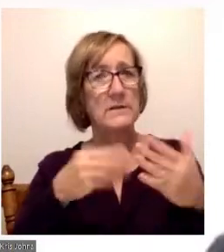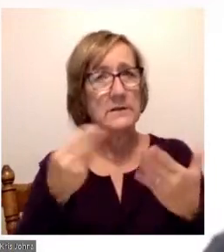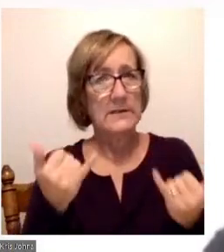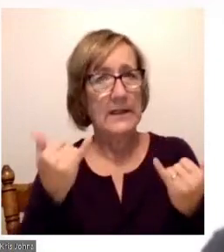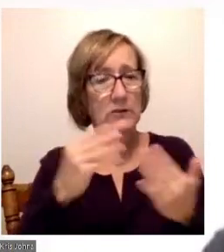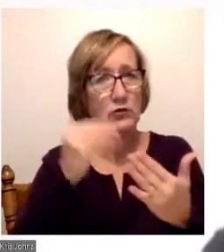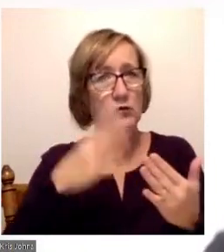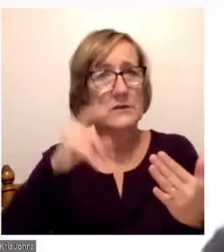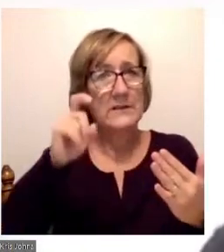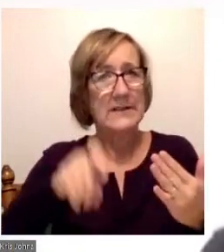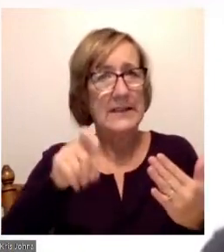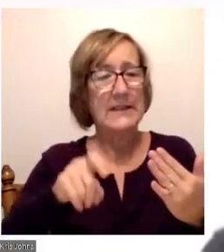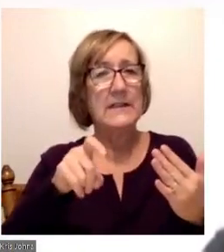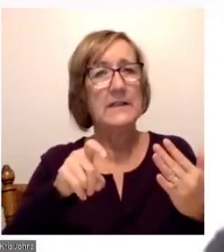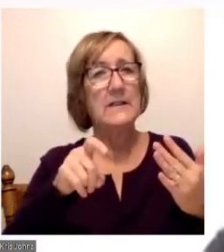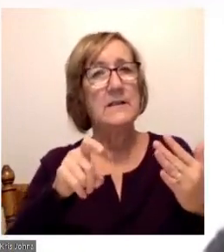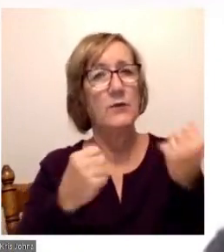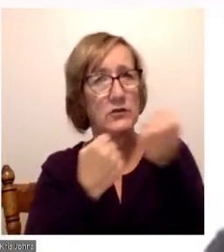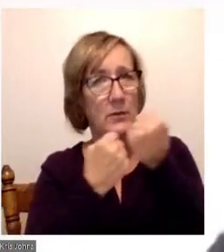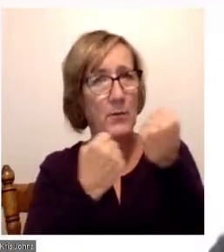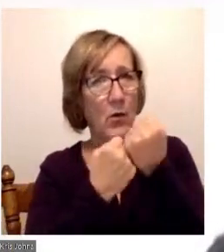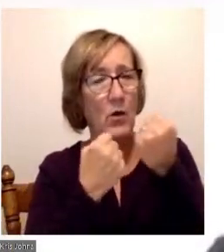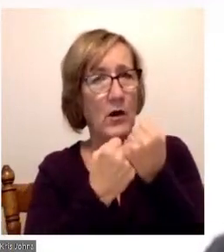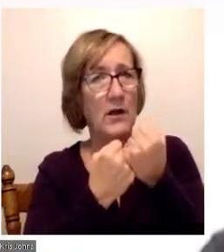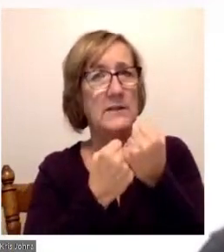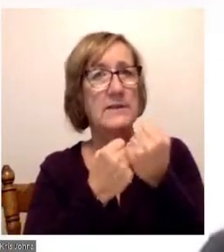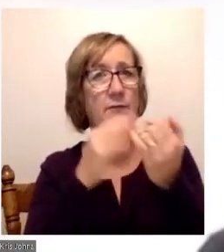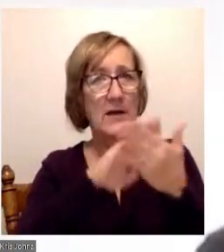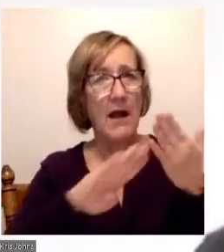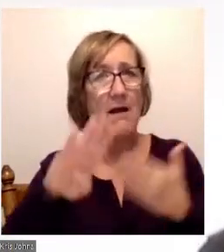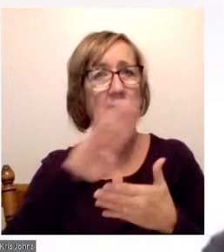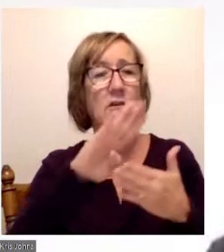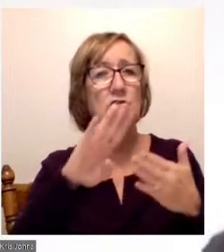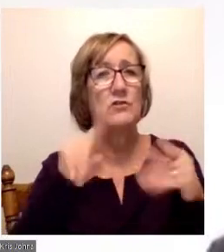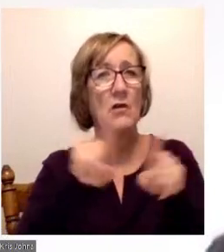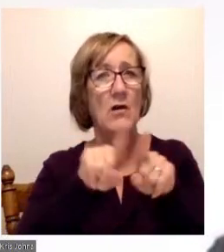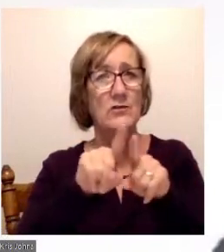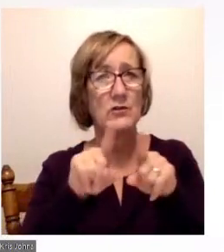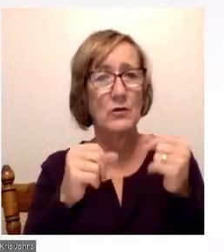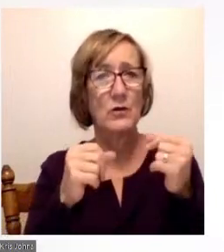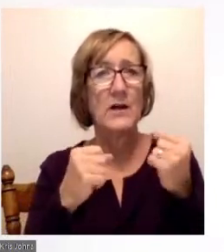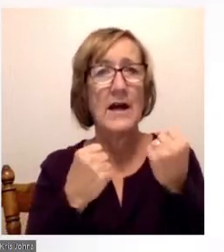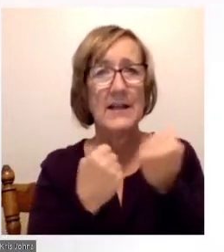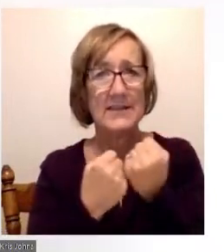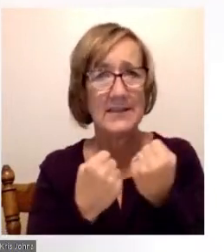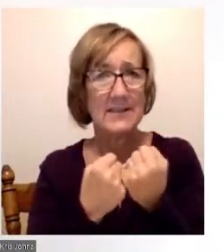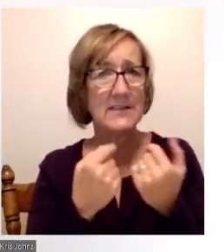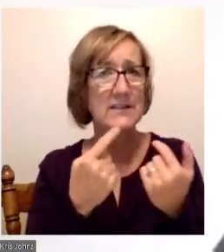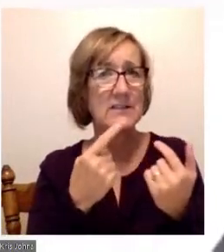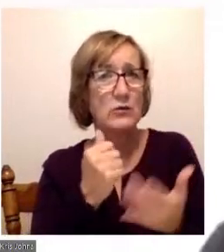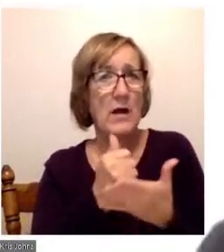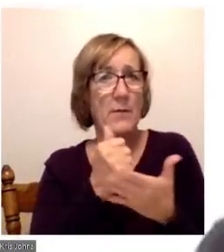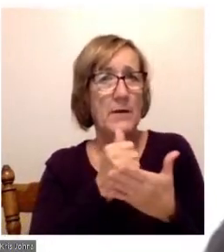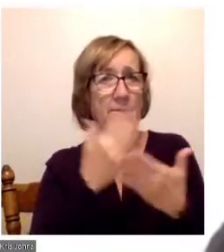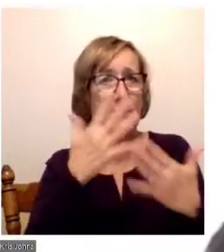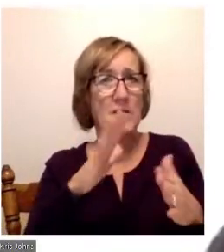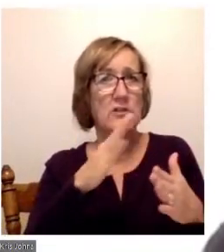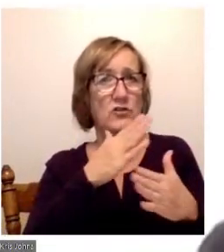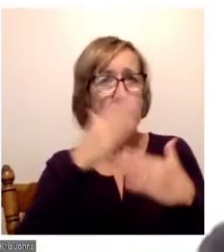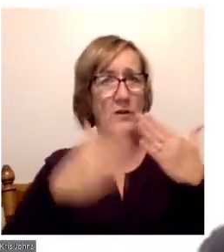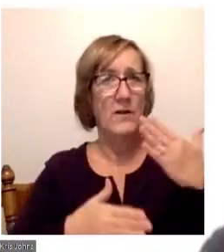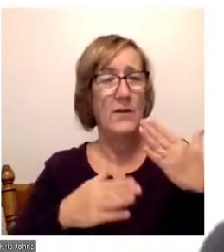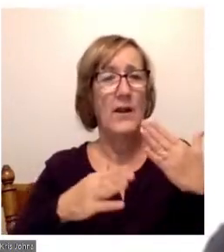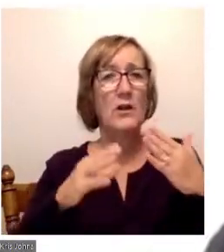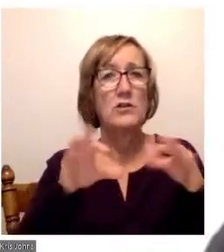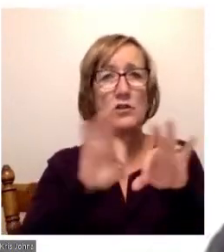need in regards to support from the college, along with assistance to ensure they complete their degree. My daughter is a future